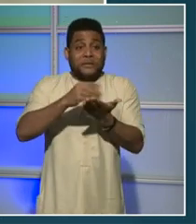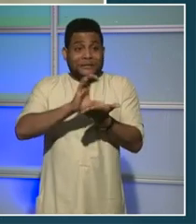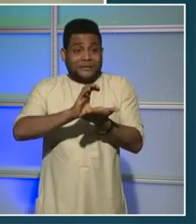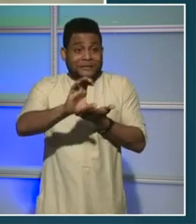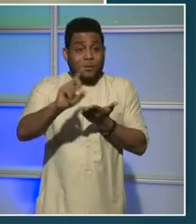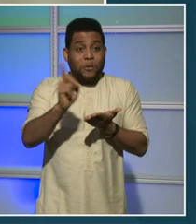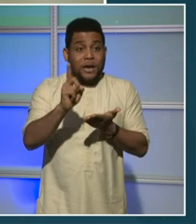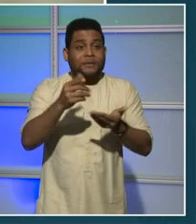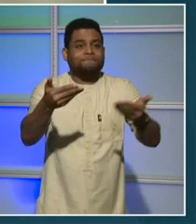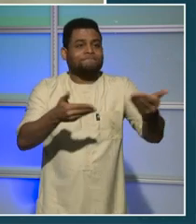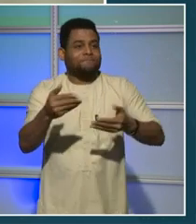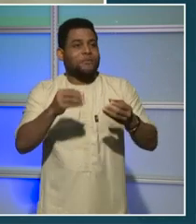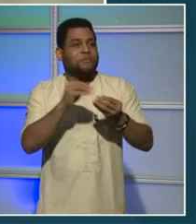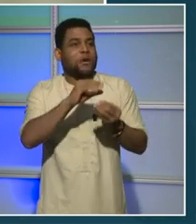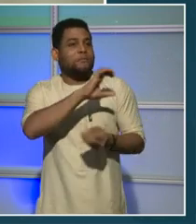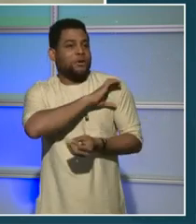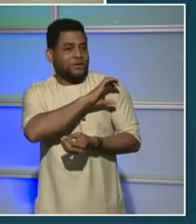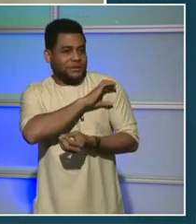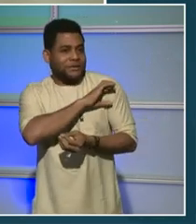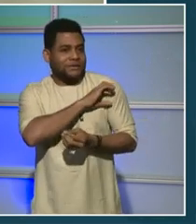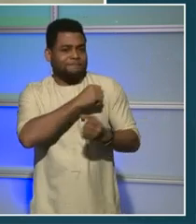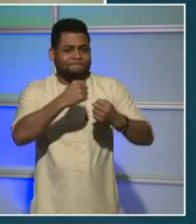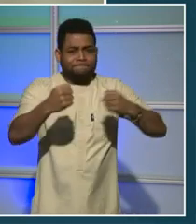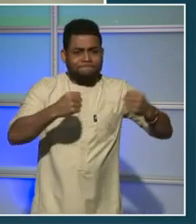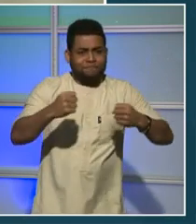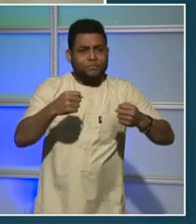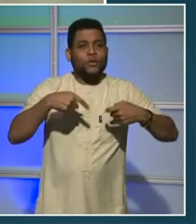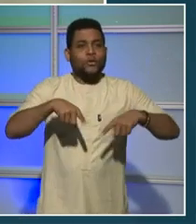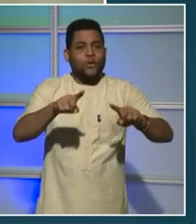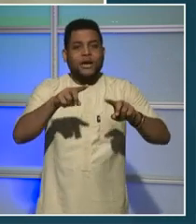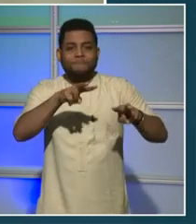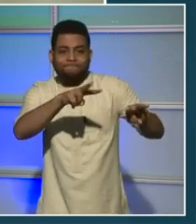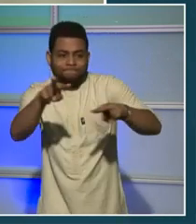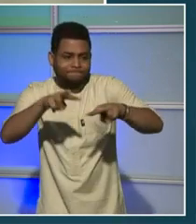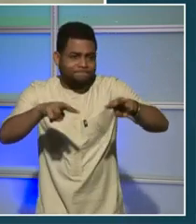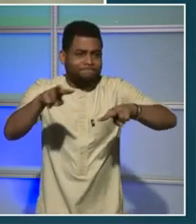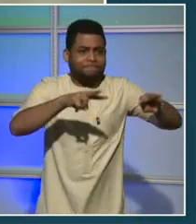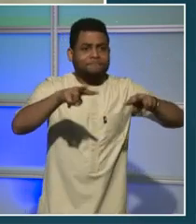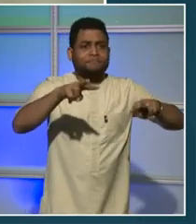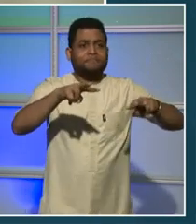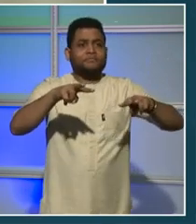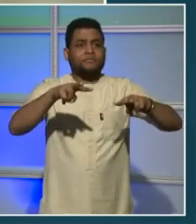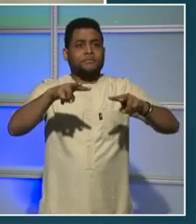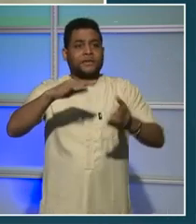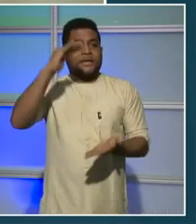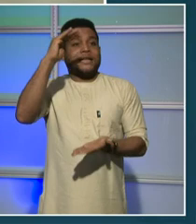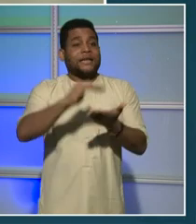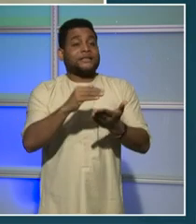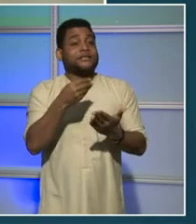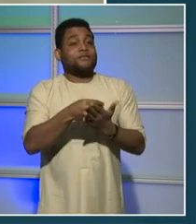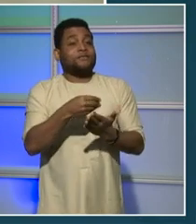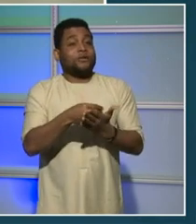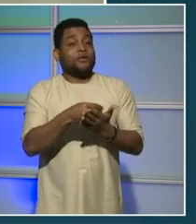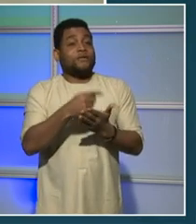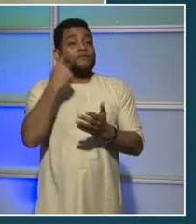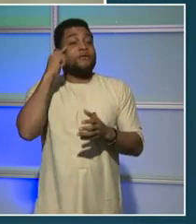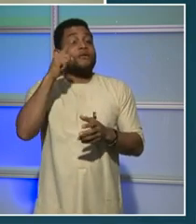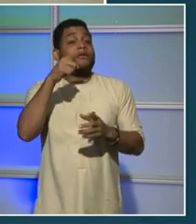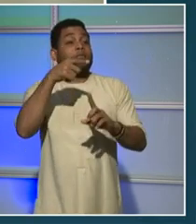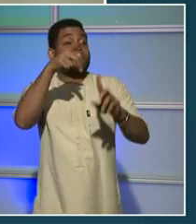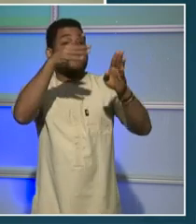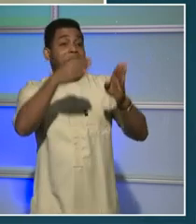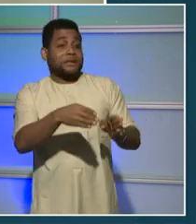streets in D.C., less funds to returning convicted felons, and less funds to well